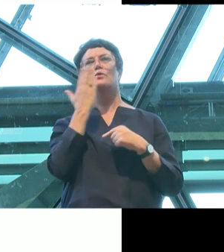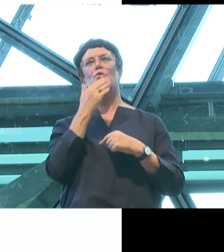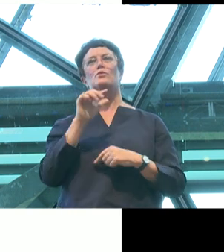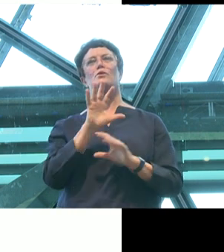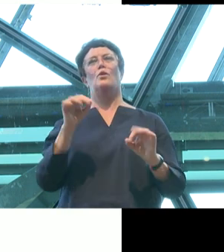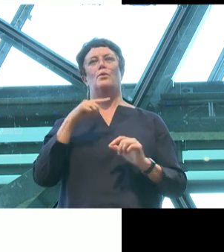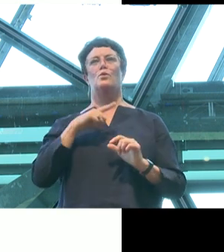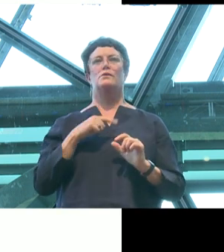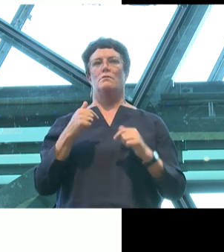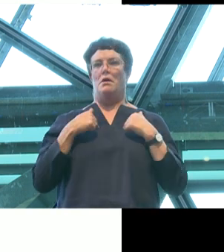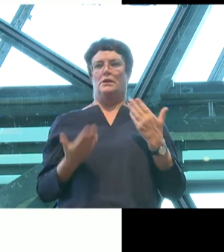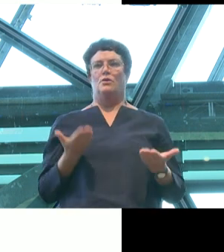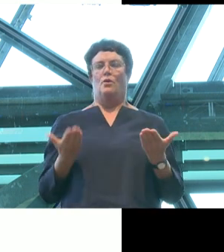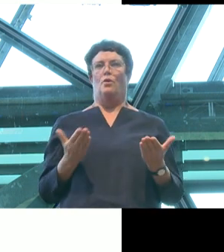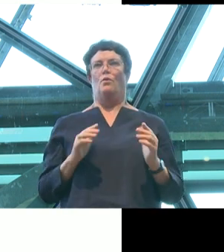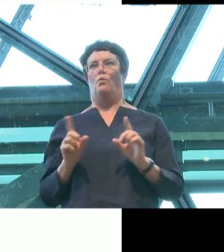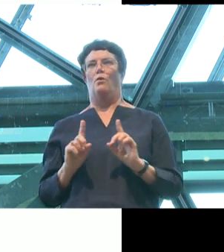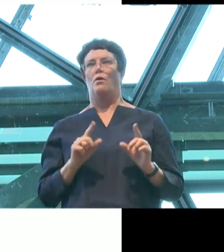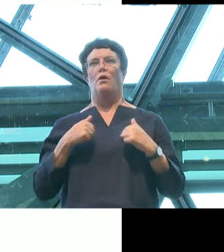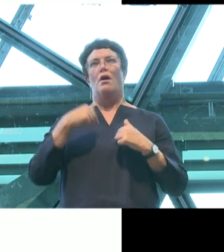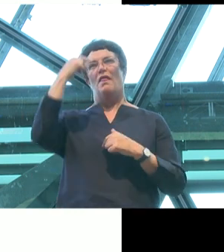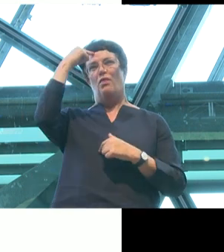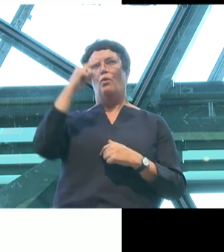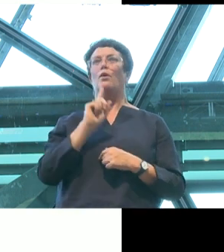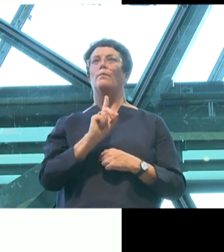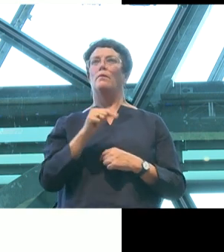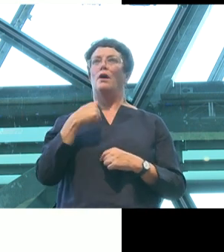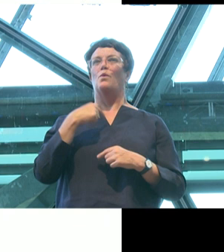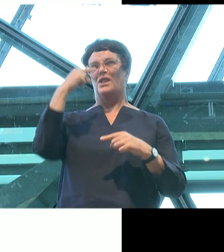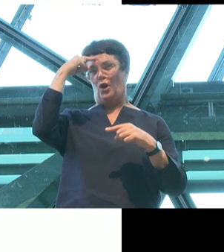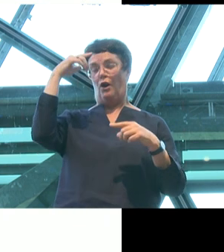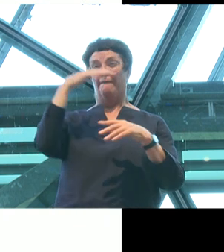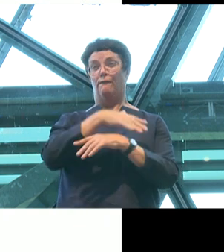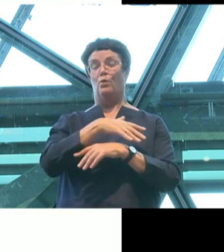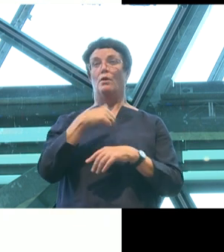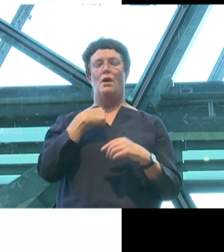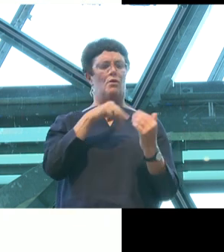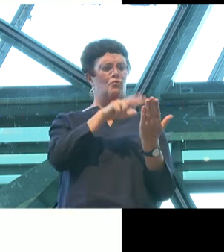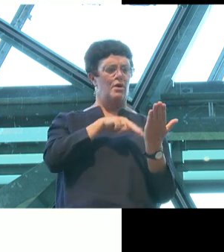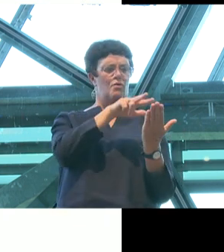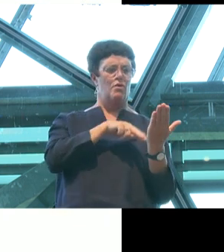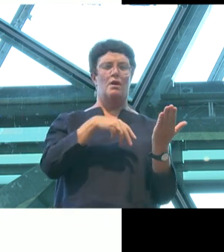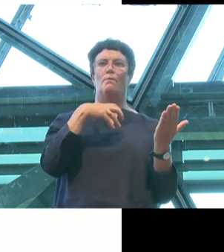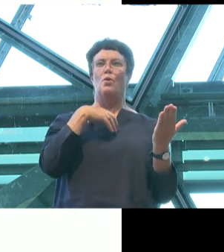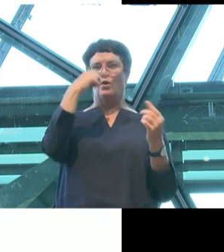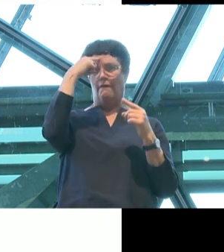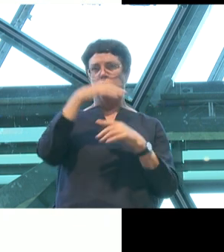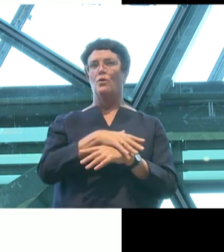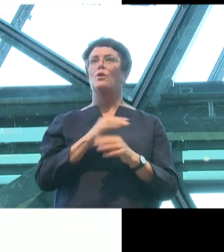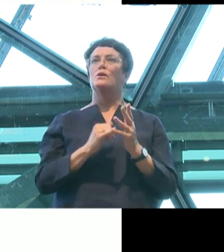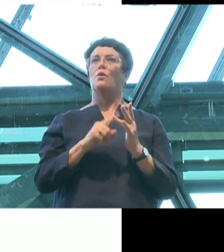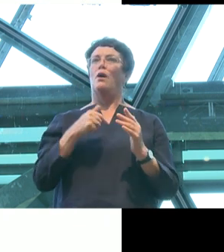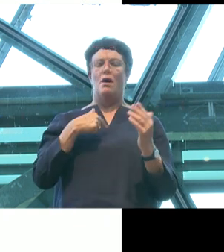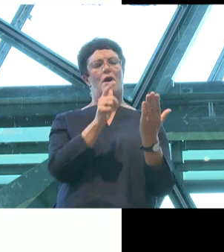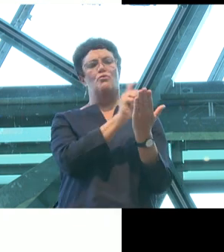where I stood about it, but because I was actually confused the more that I read. So I wrote it for people like me who read